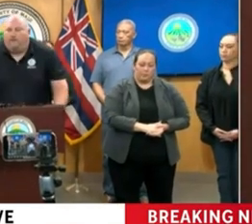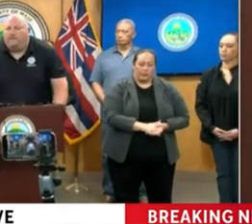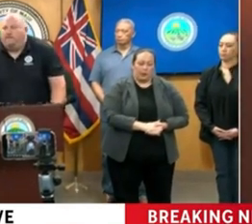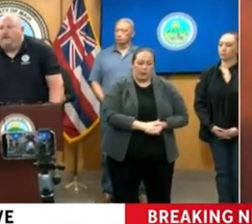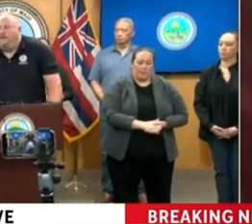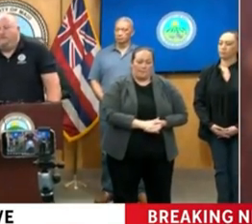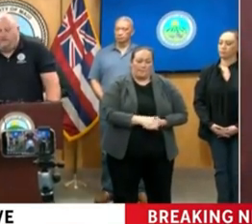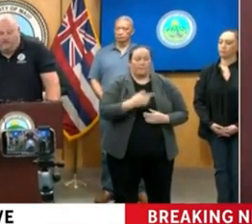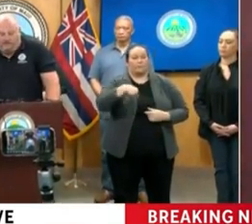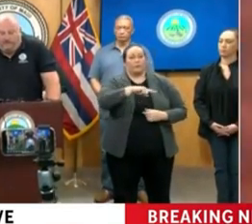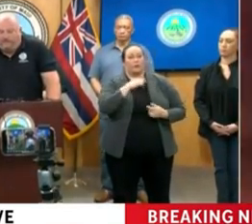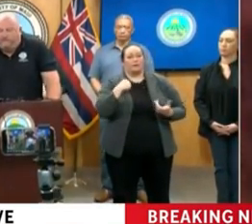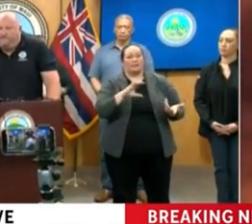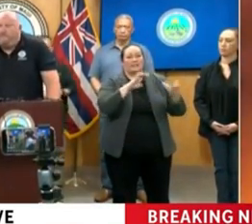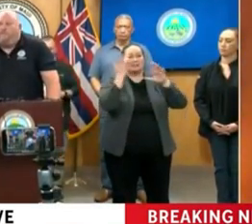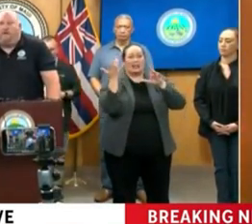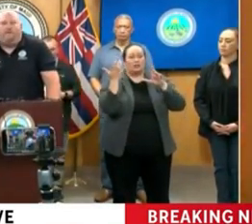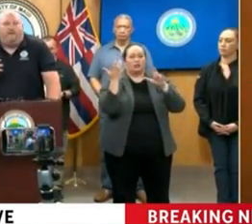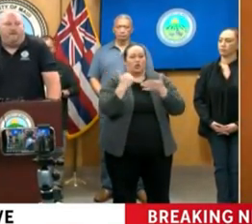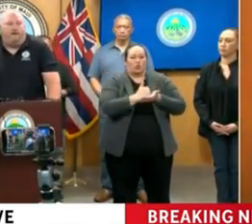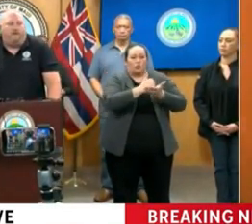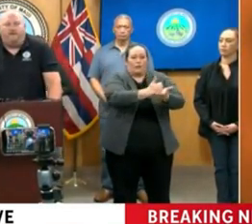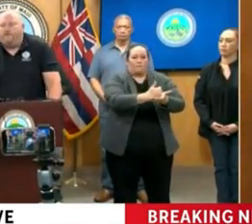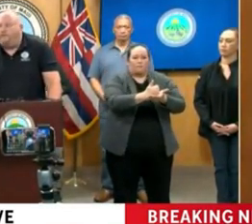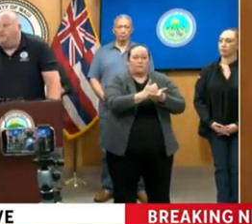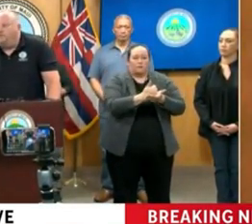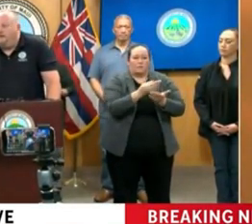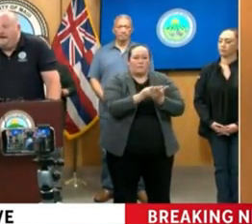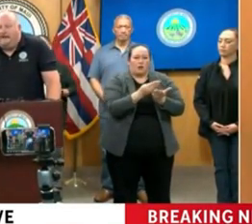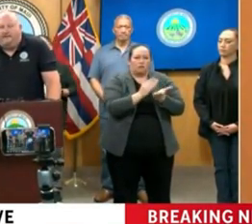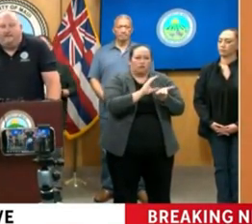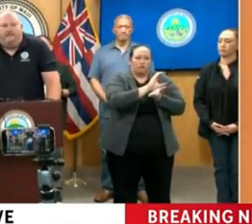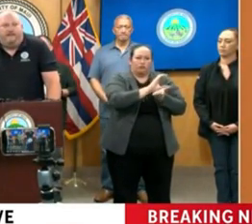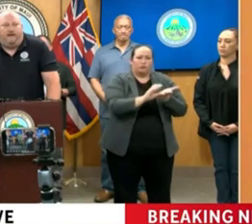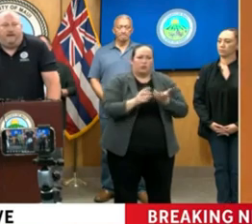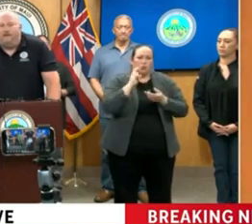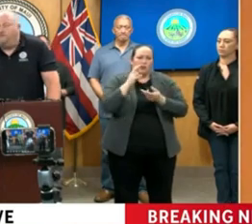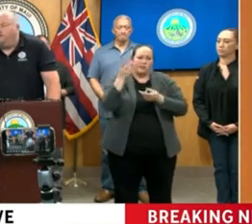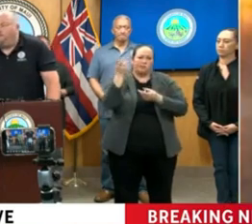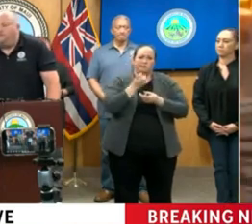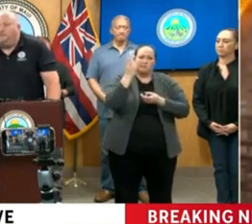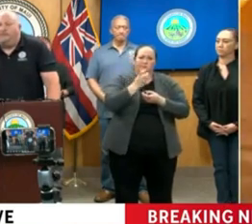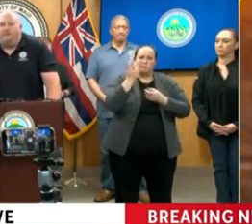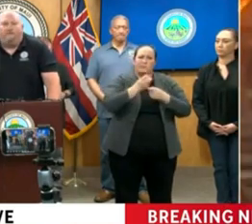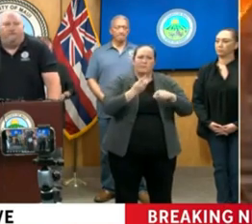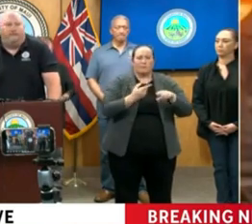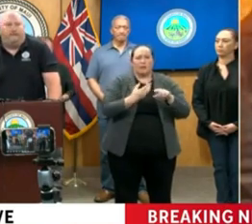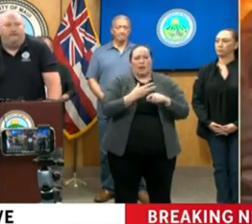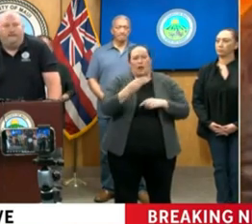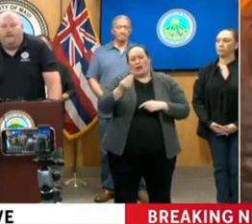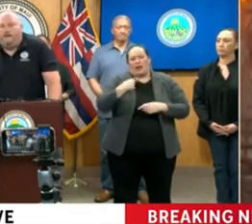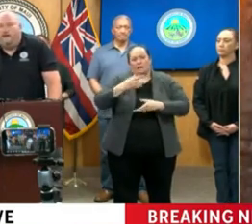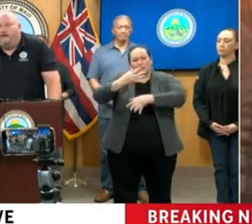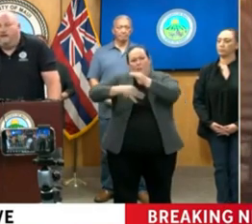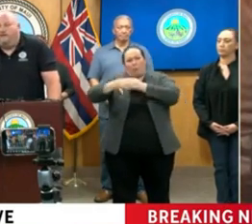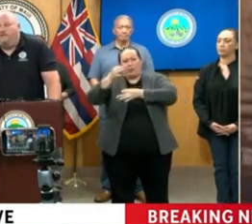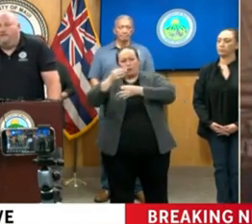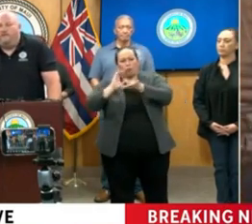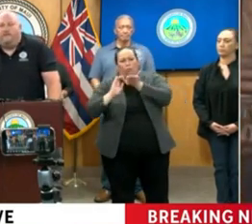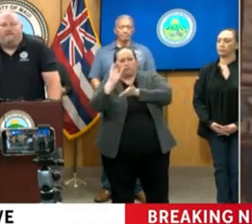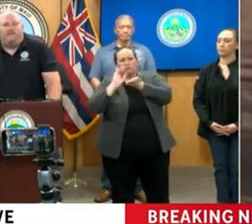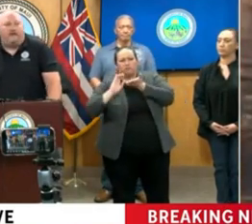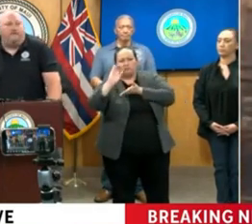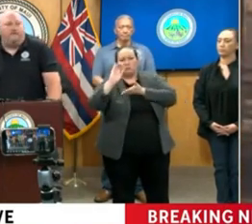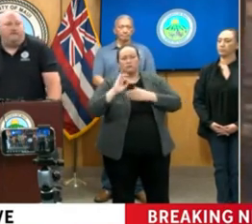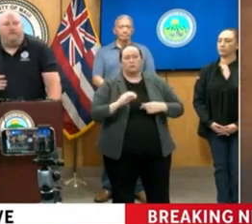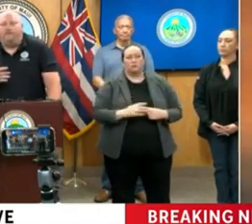We have a disaster relief fund that we draw funding on that's appropriated annually, and there's also supplementals to it. And